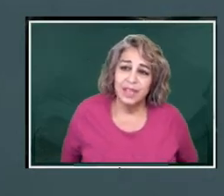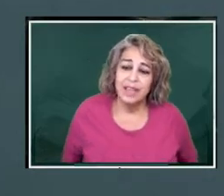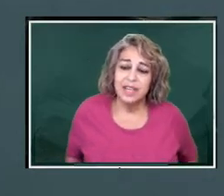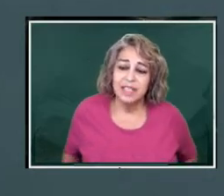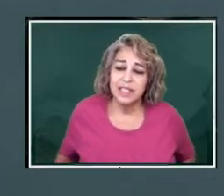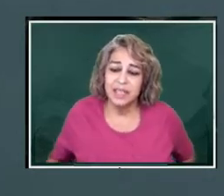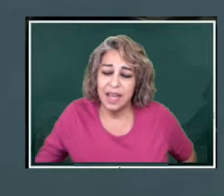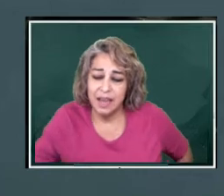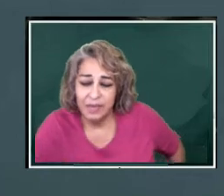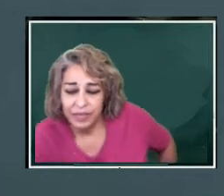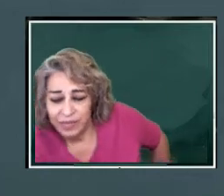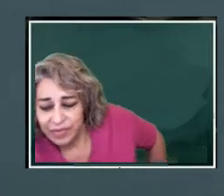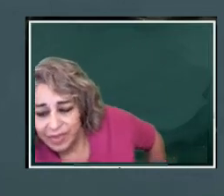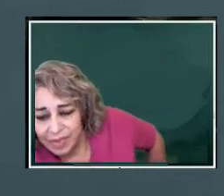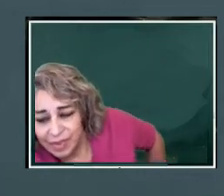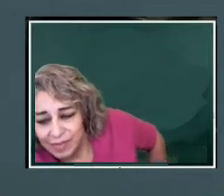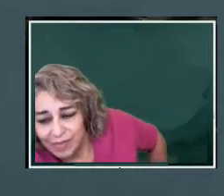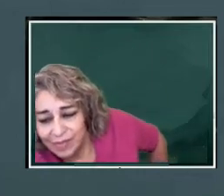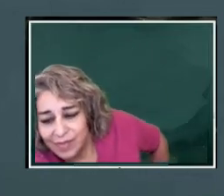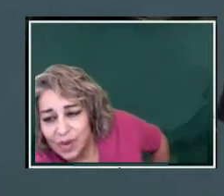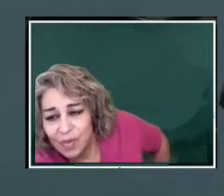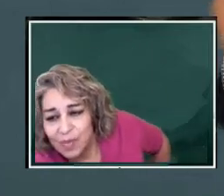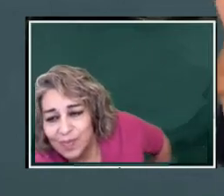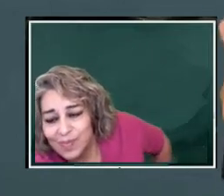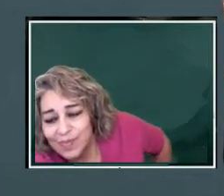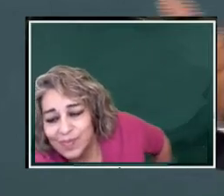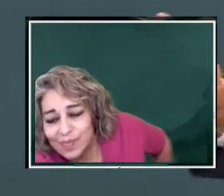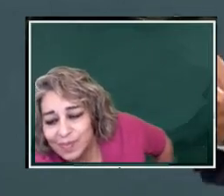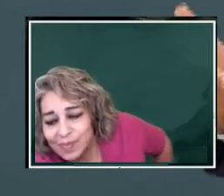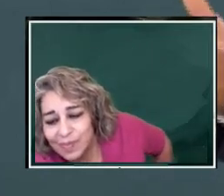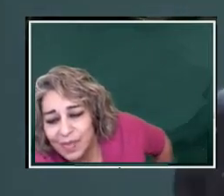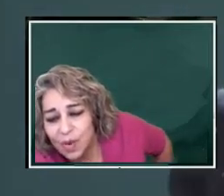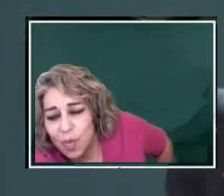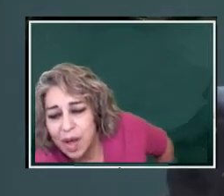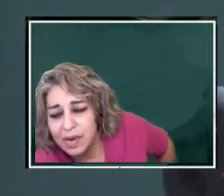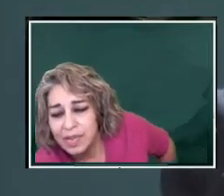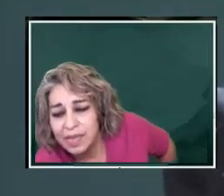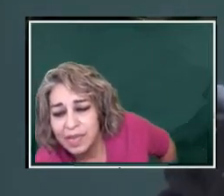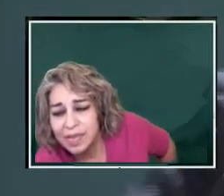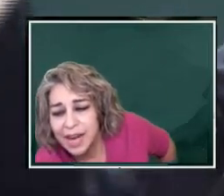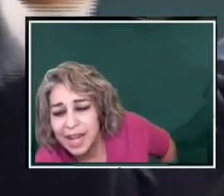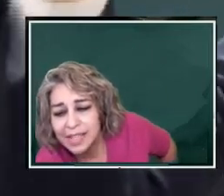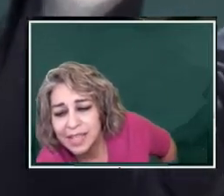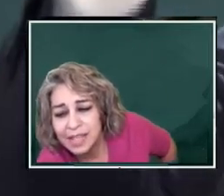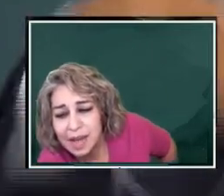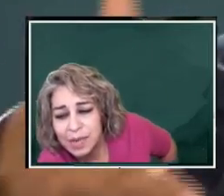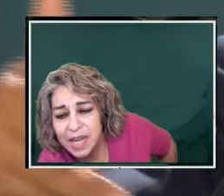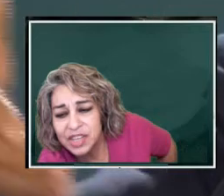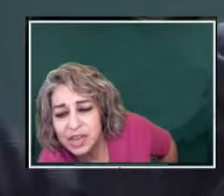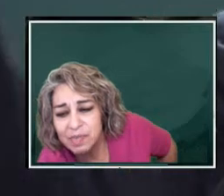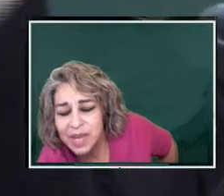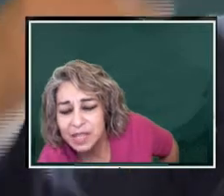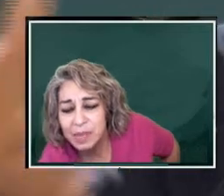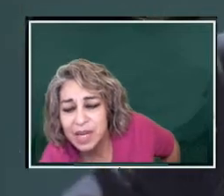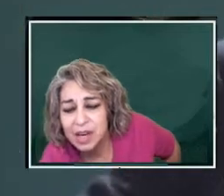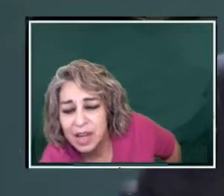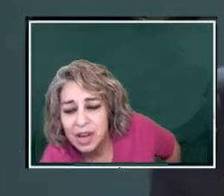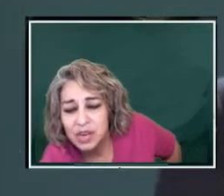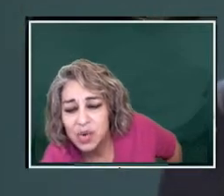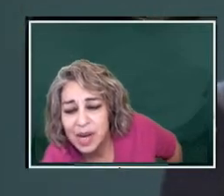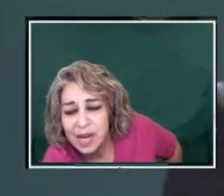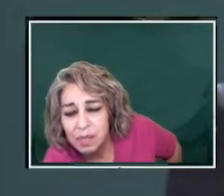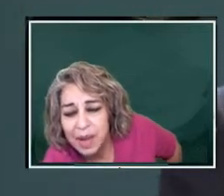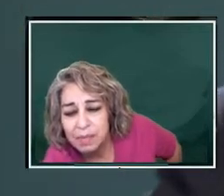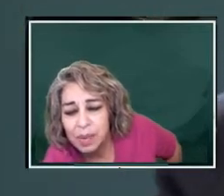That is to say, water that has contamination but is being